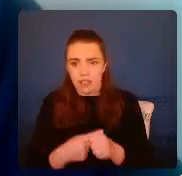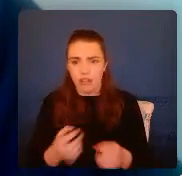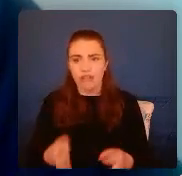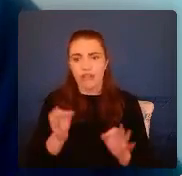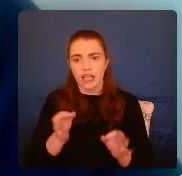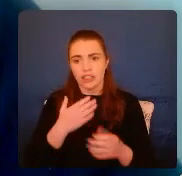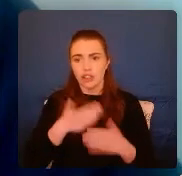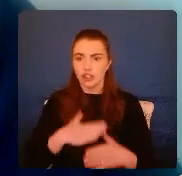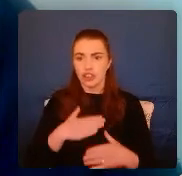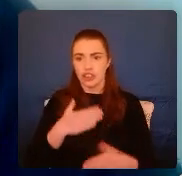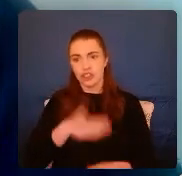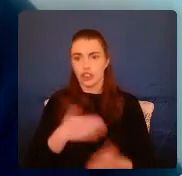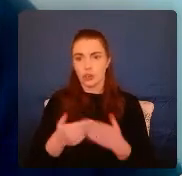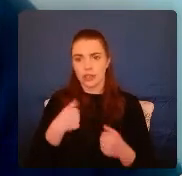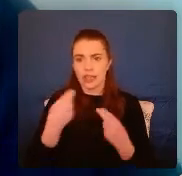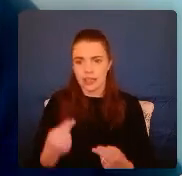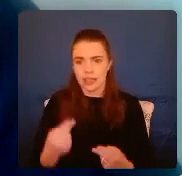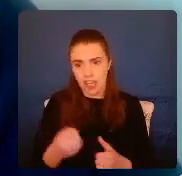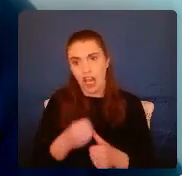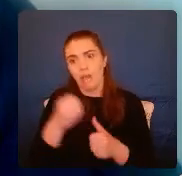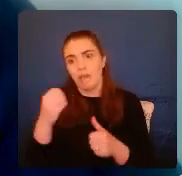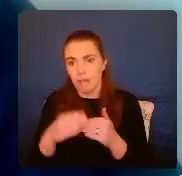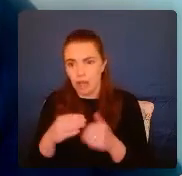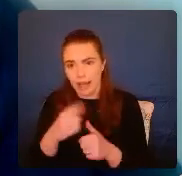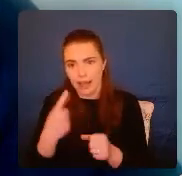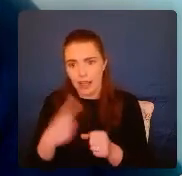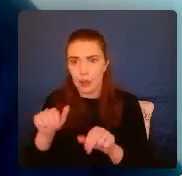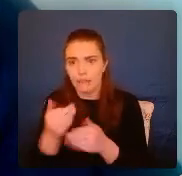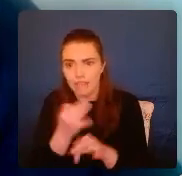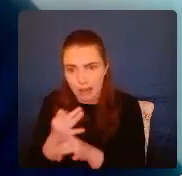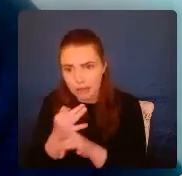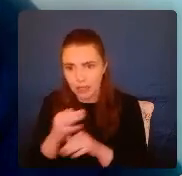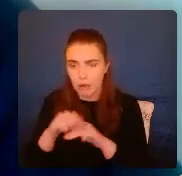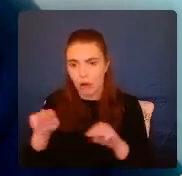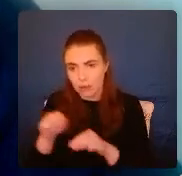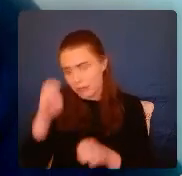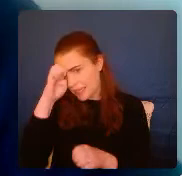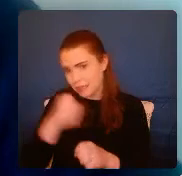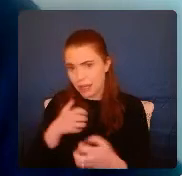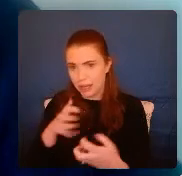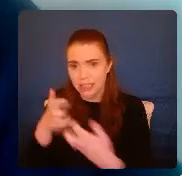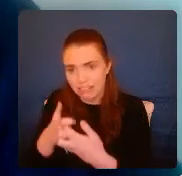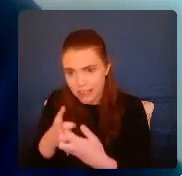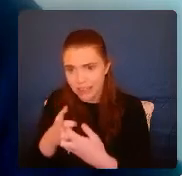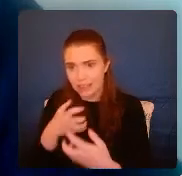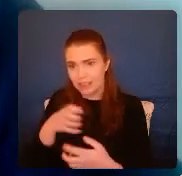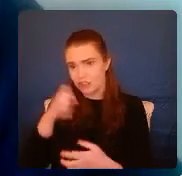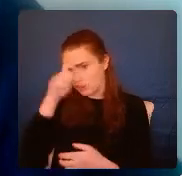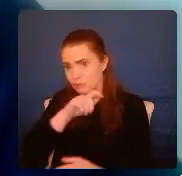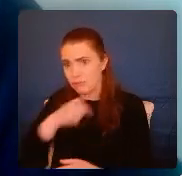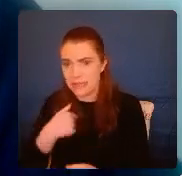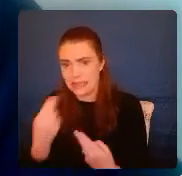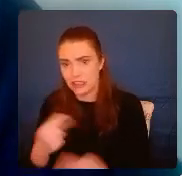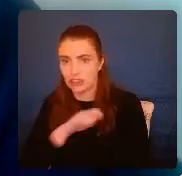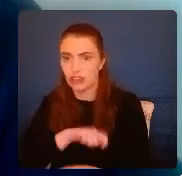I need. Another family, more new people to meet where they expect me to fit in, to talk to, to trust. I've never even met them before.